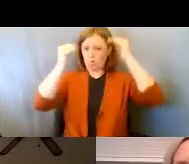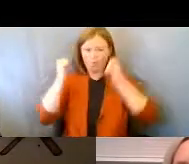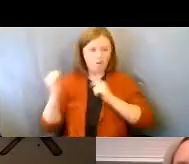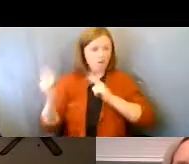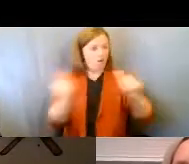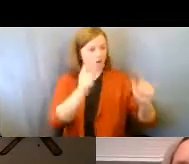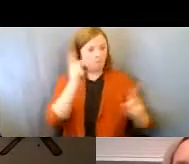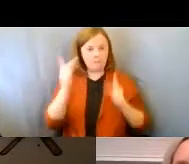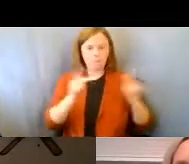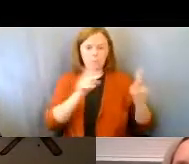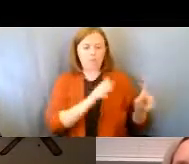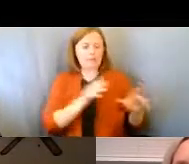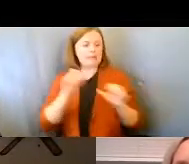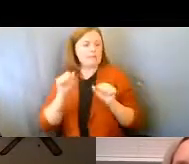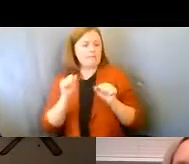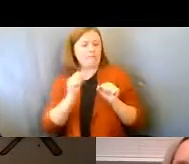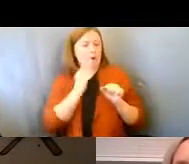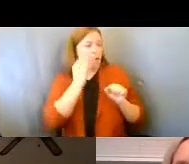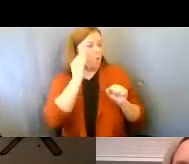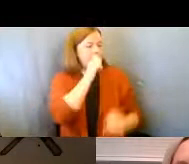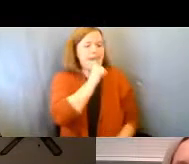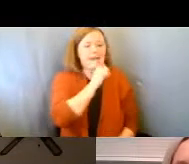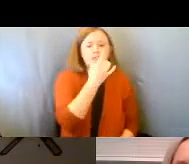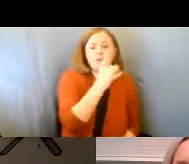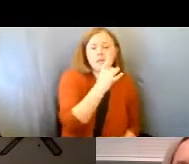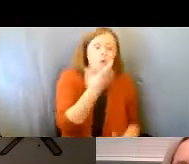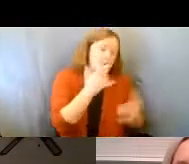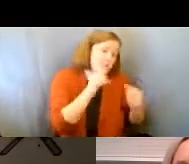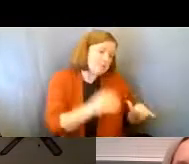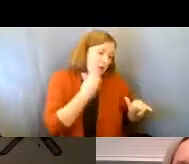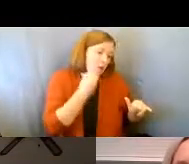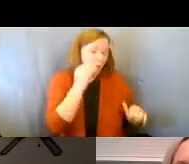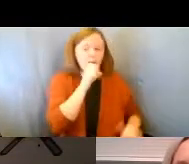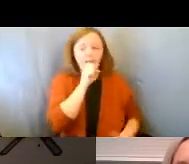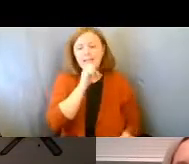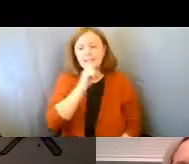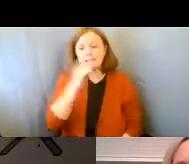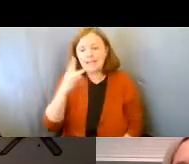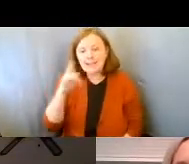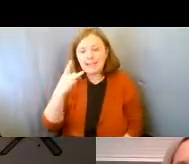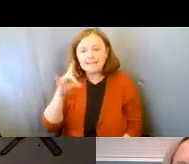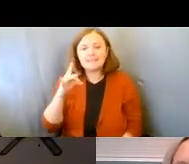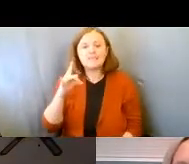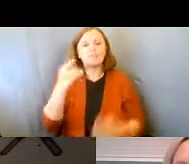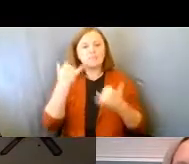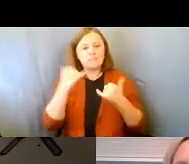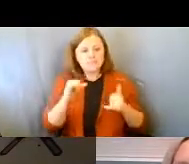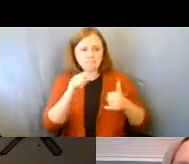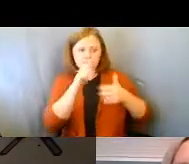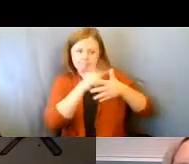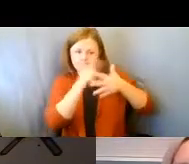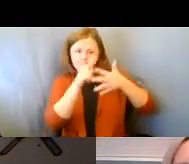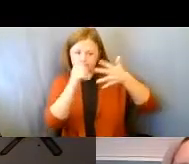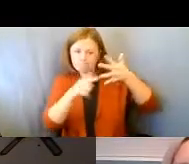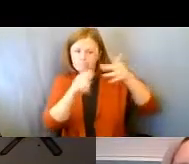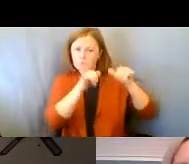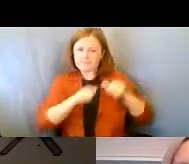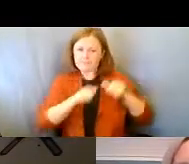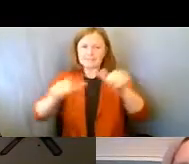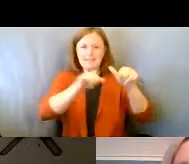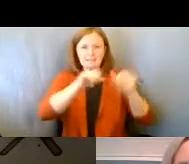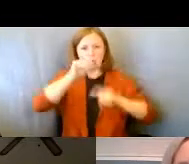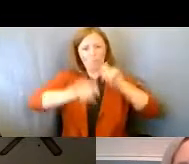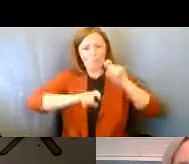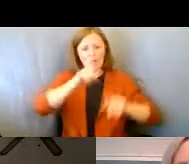as we leave home at 18, or if we stay home at 18, we all need to answer some of those same questions.